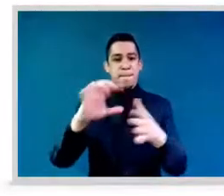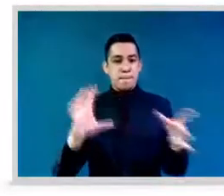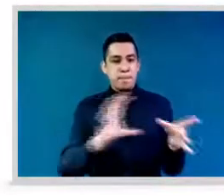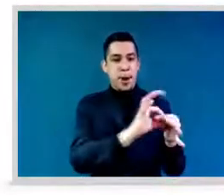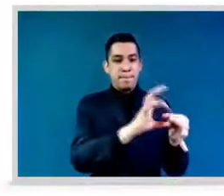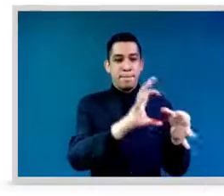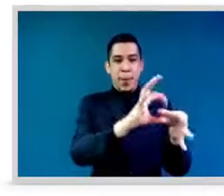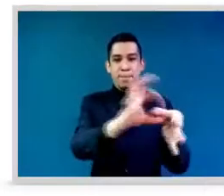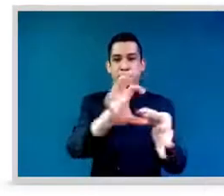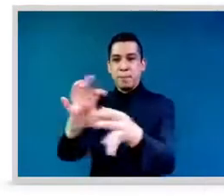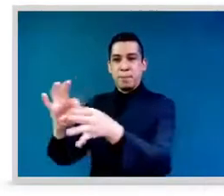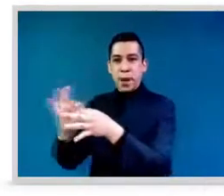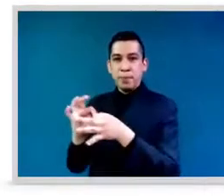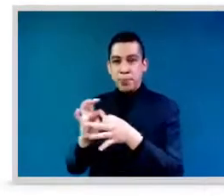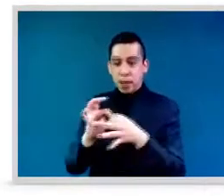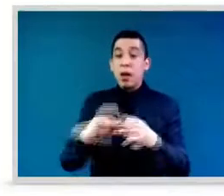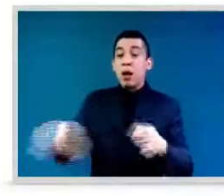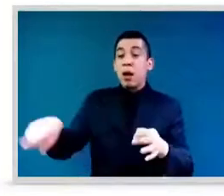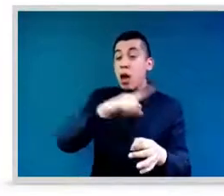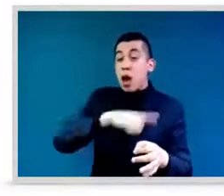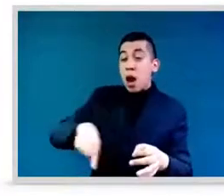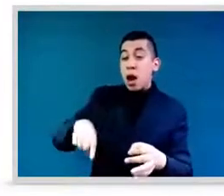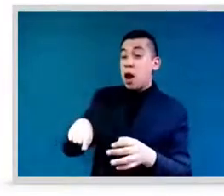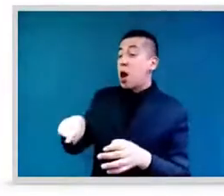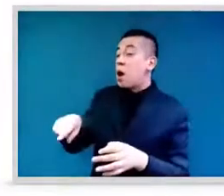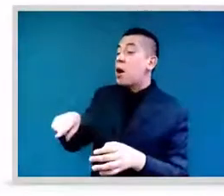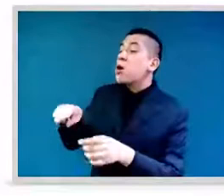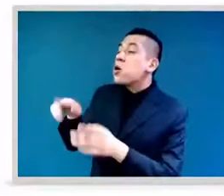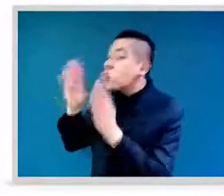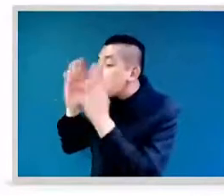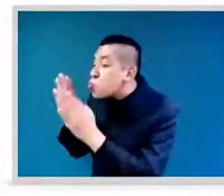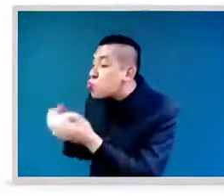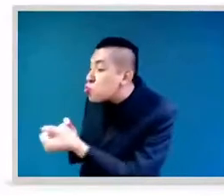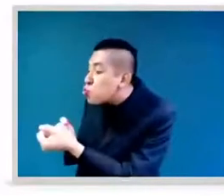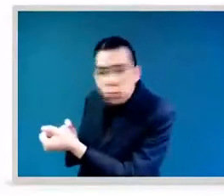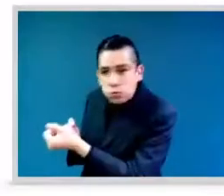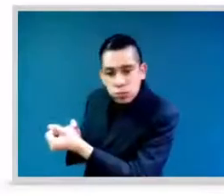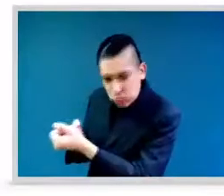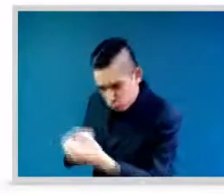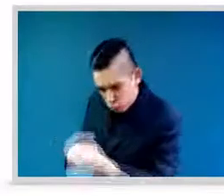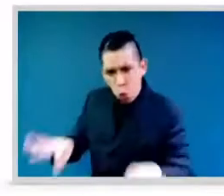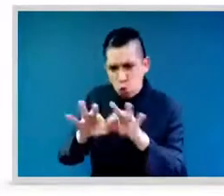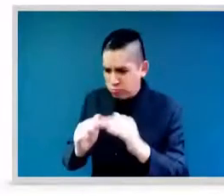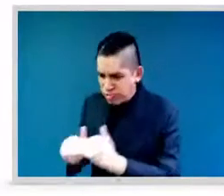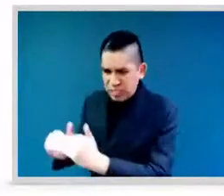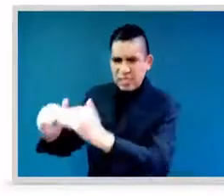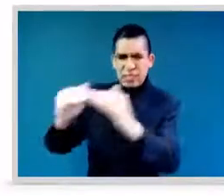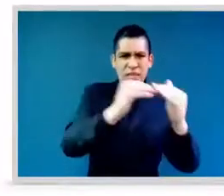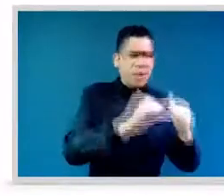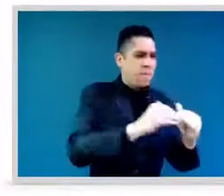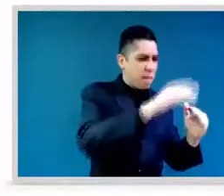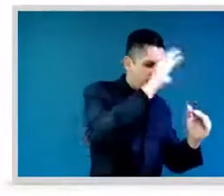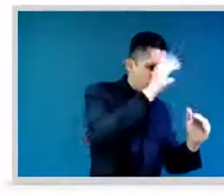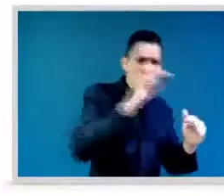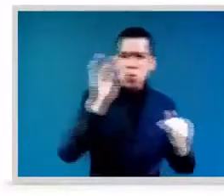of the countries, to work in a way more global for all of us. And in that sense, would be very necessary, and it is,